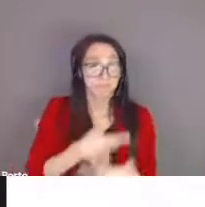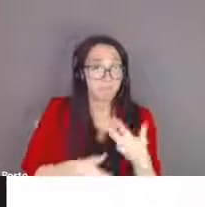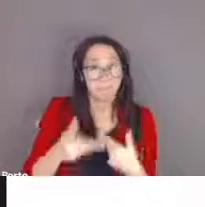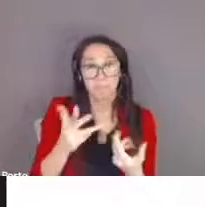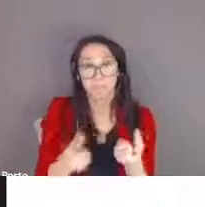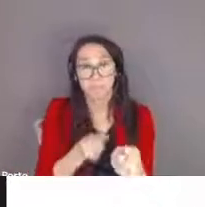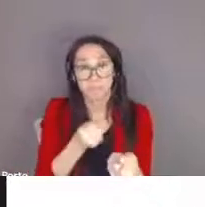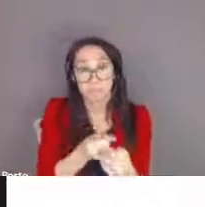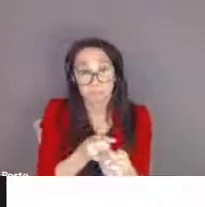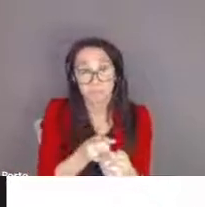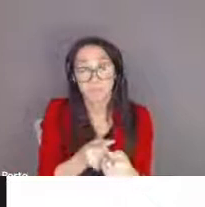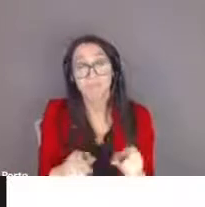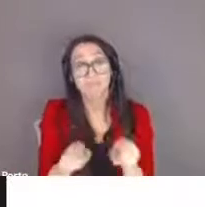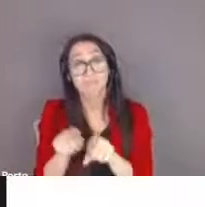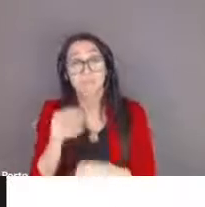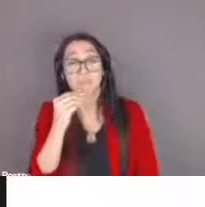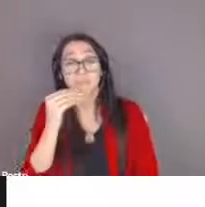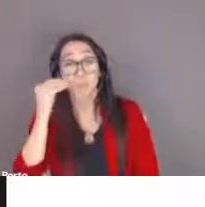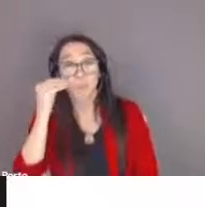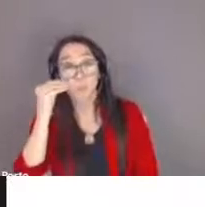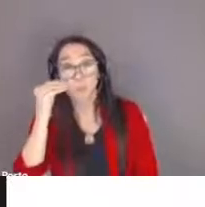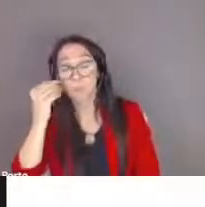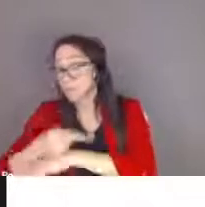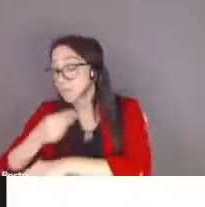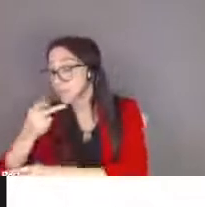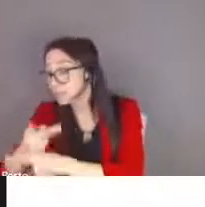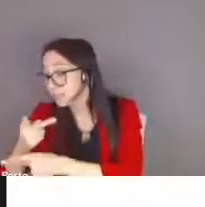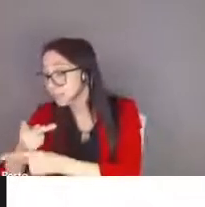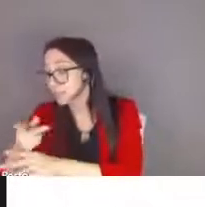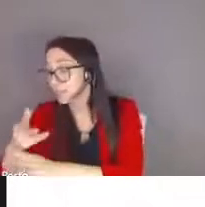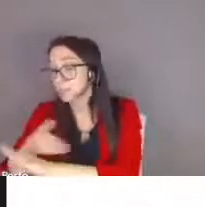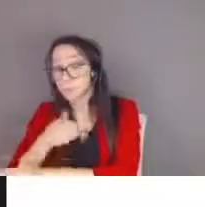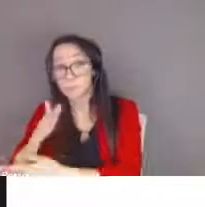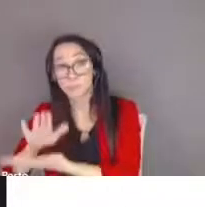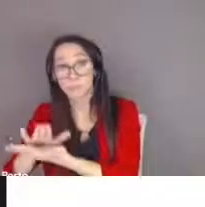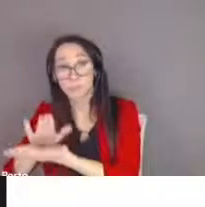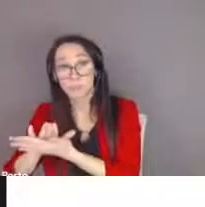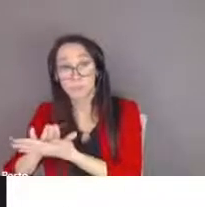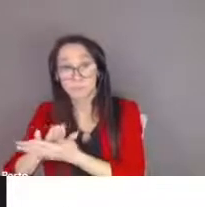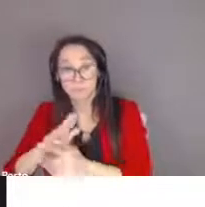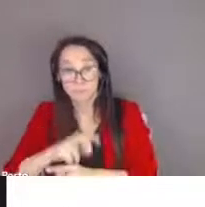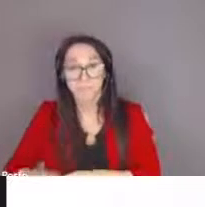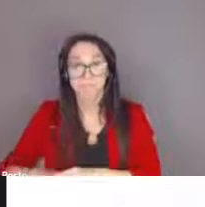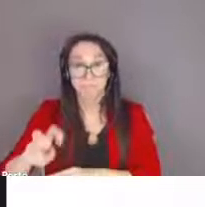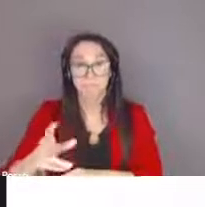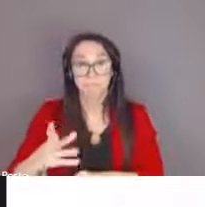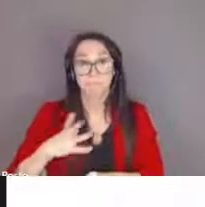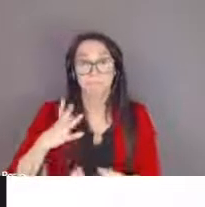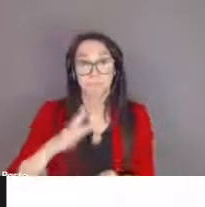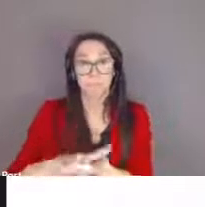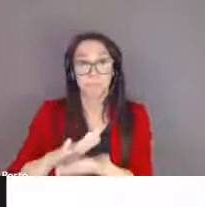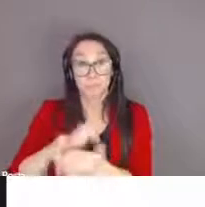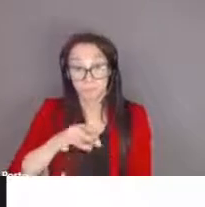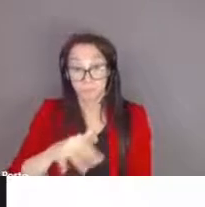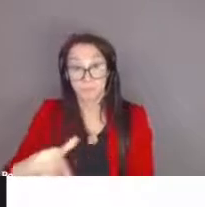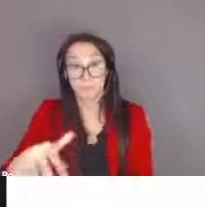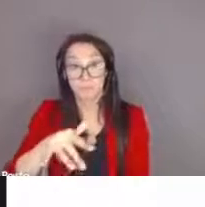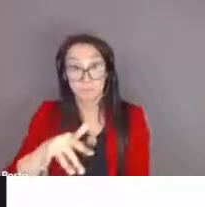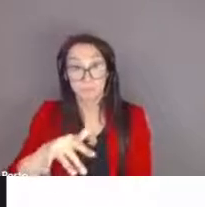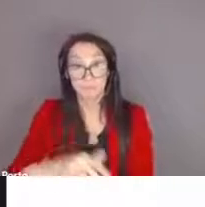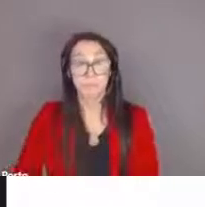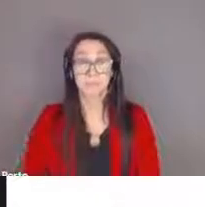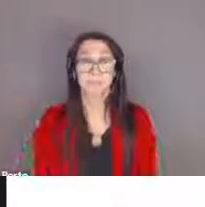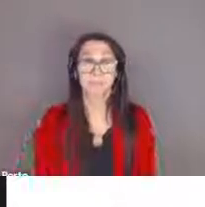from either home child care or preschool settings into school settings to allow children to reap the many